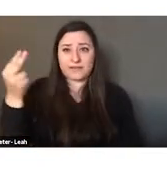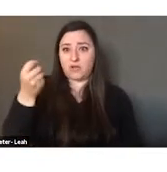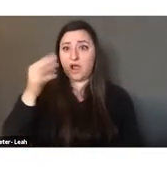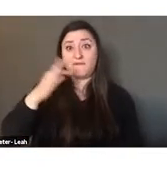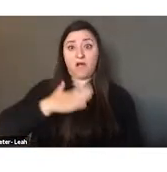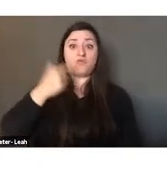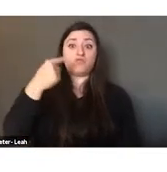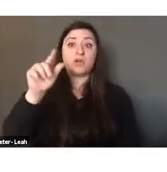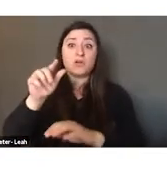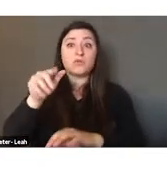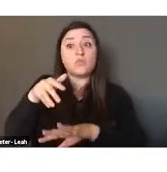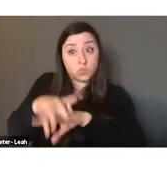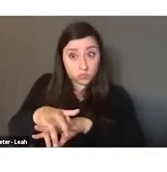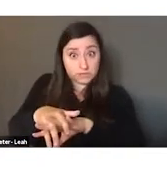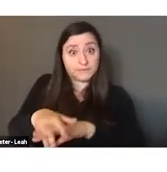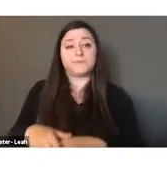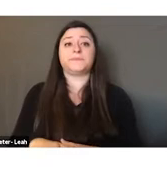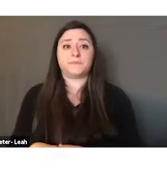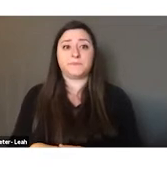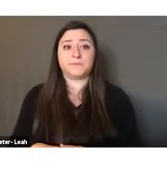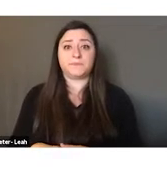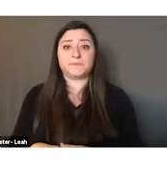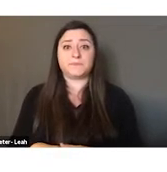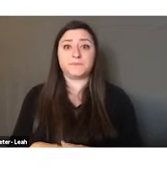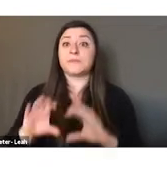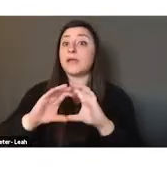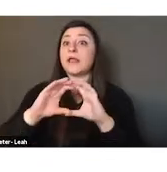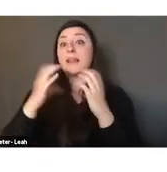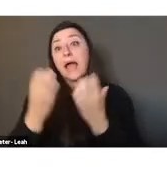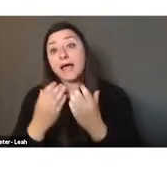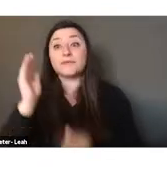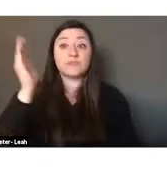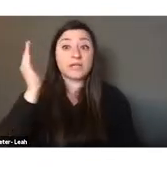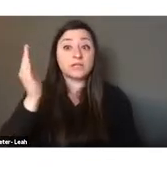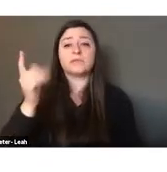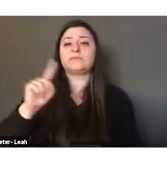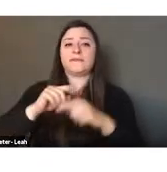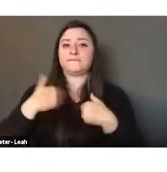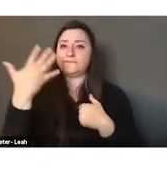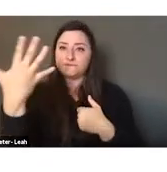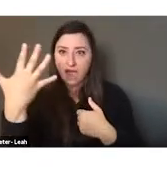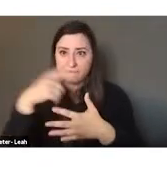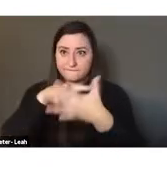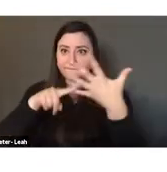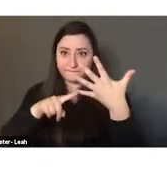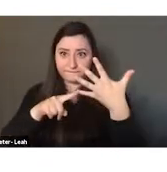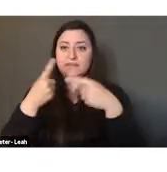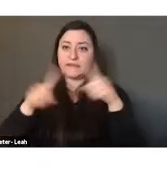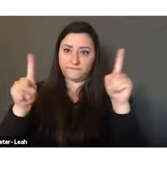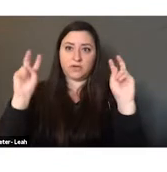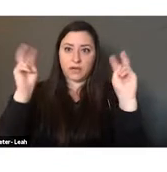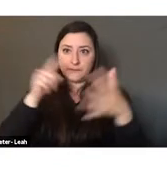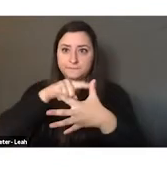roots in the swana in the Middle East. The class or the presentation is divided into five big topics